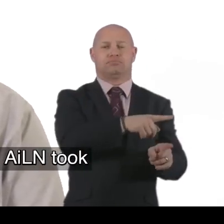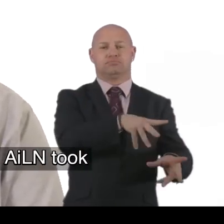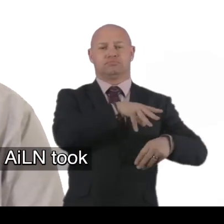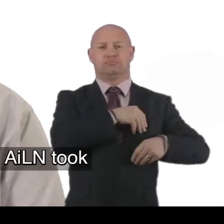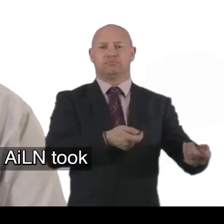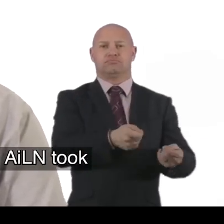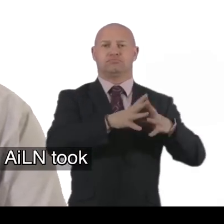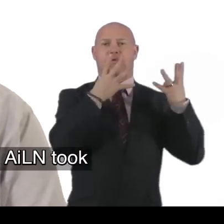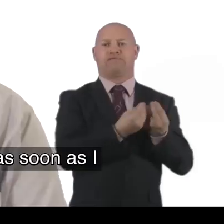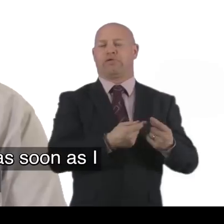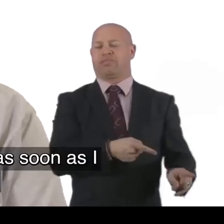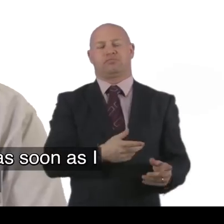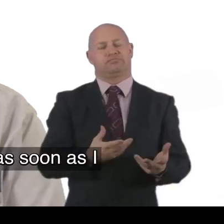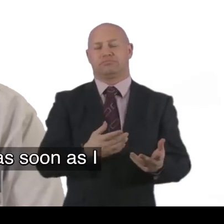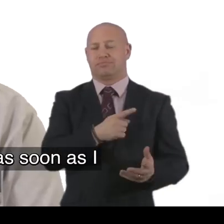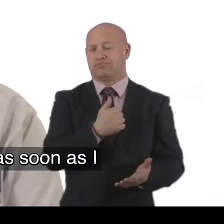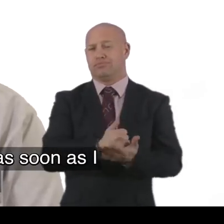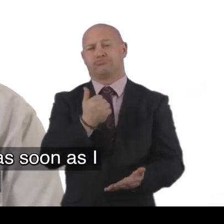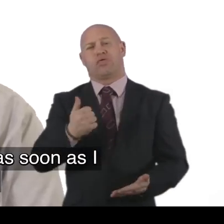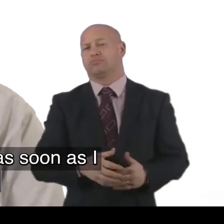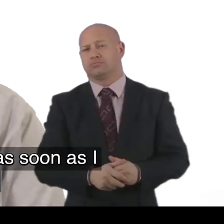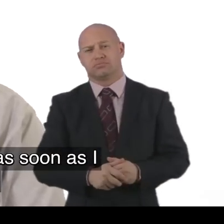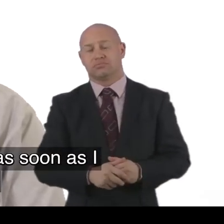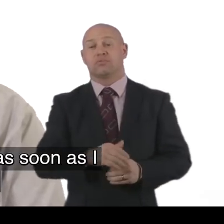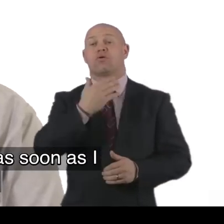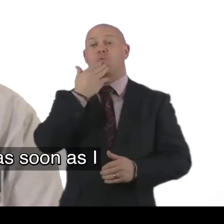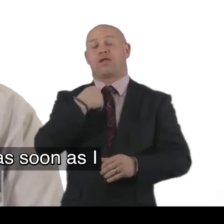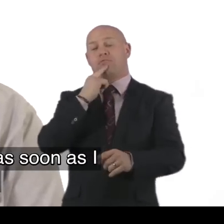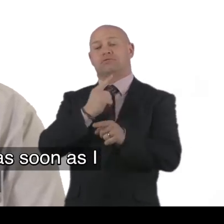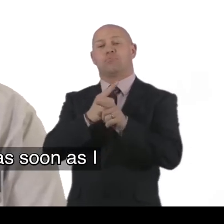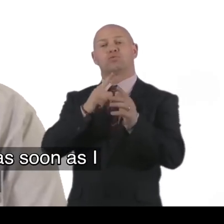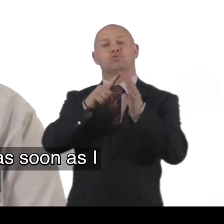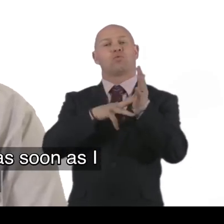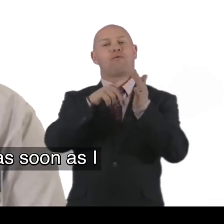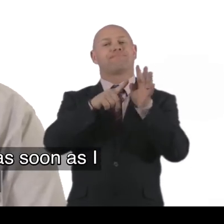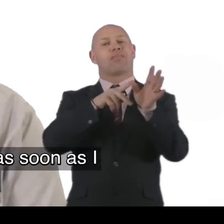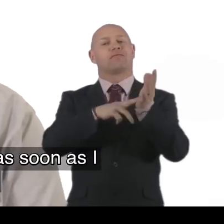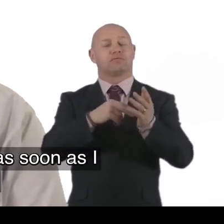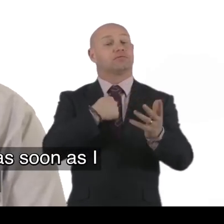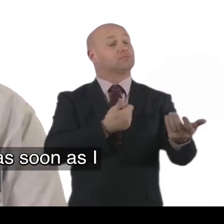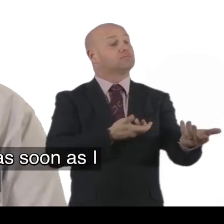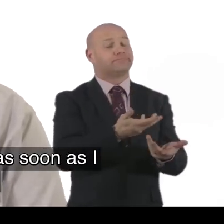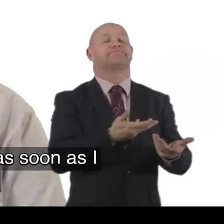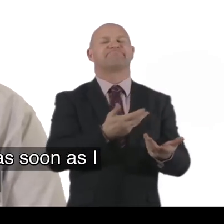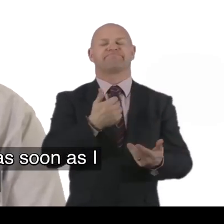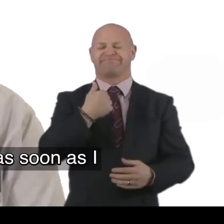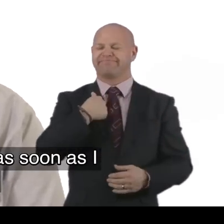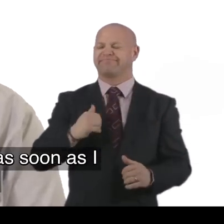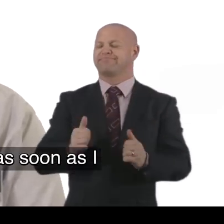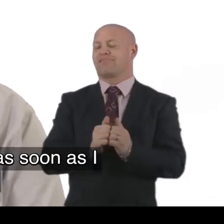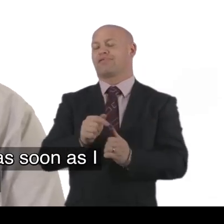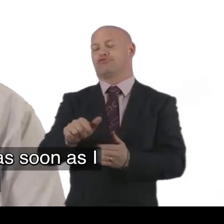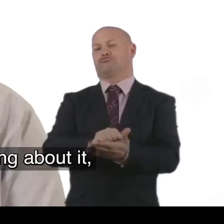AILN. care of all of that. That was one of the. The great things about it. And. As soon as I spoke to everyone. I knew. That it was.